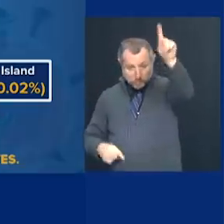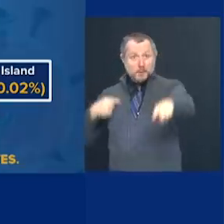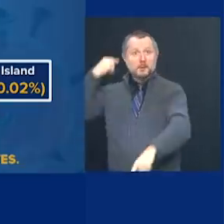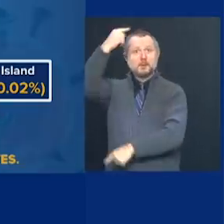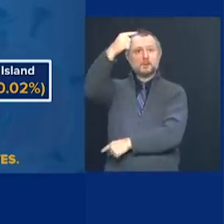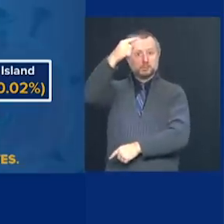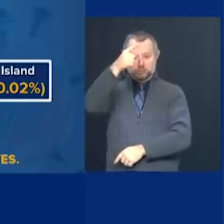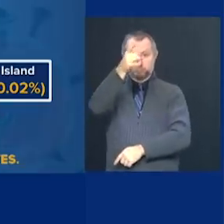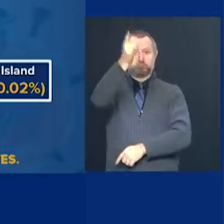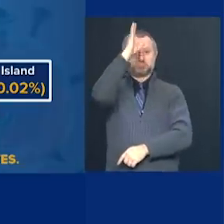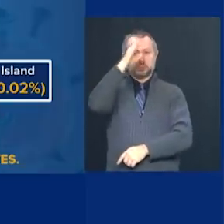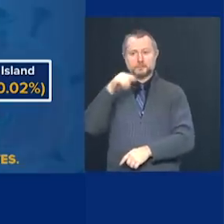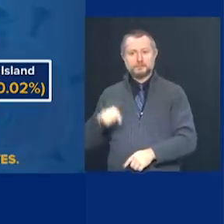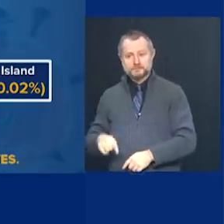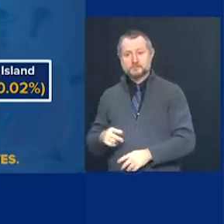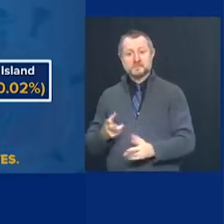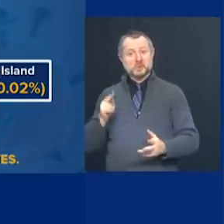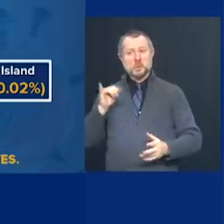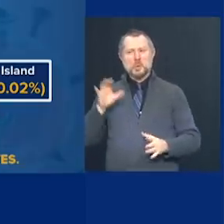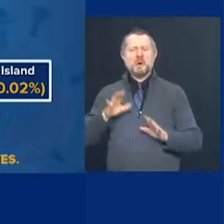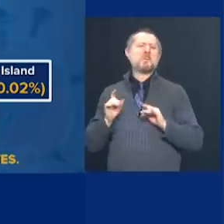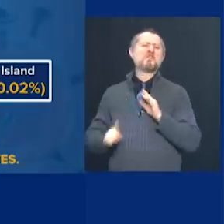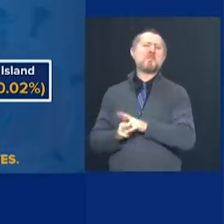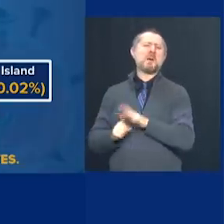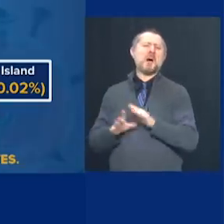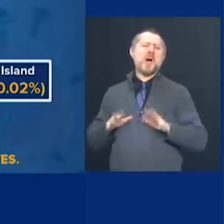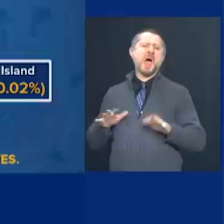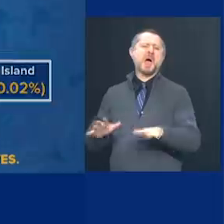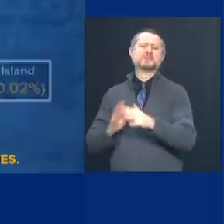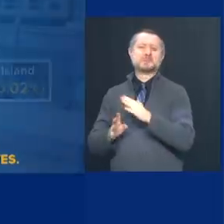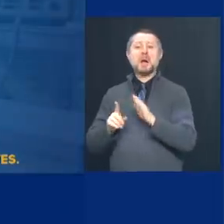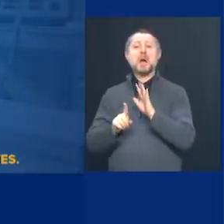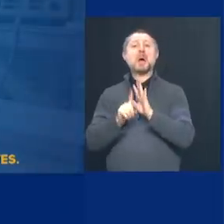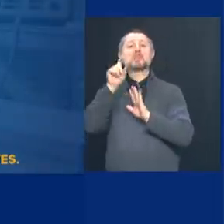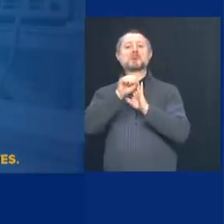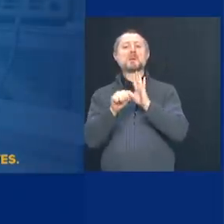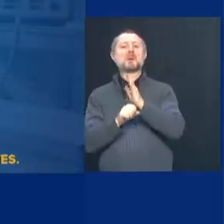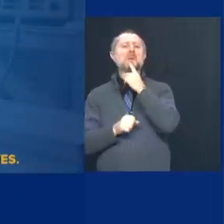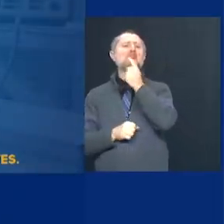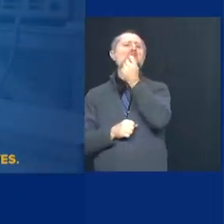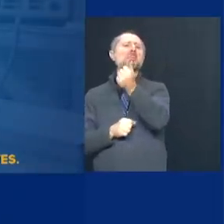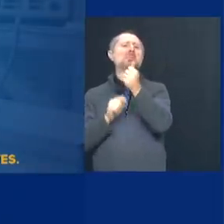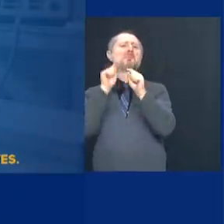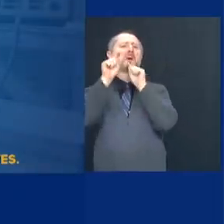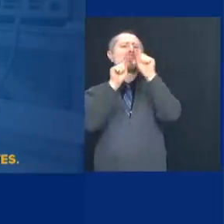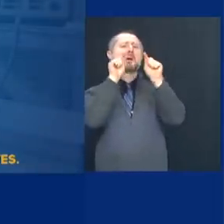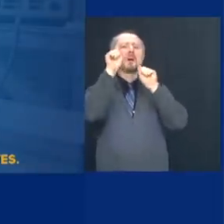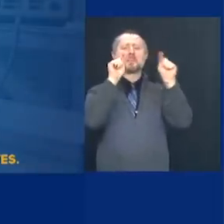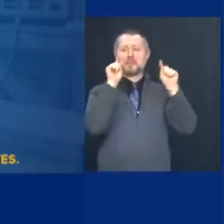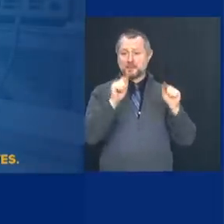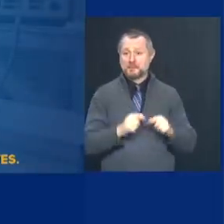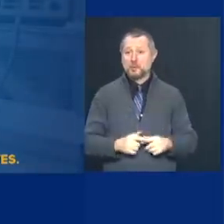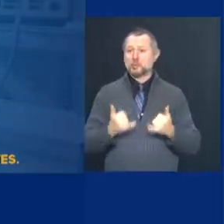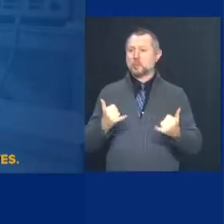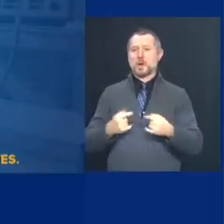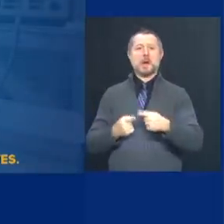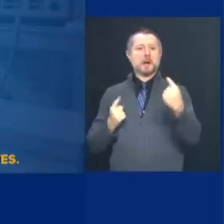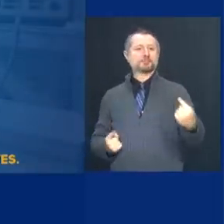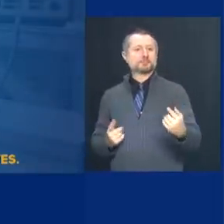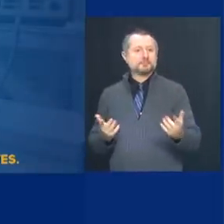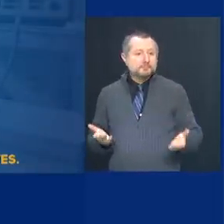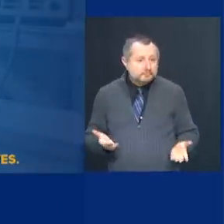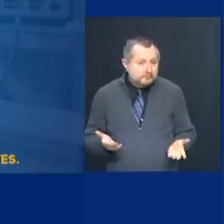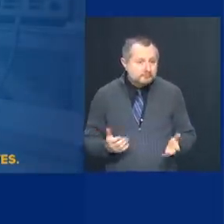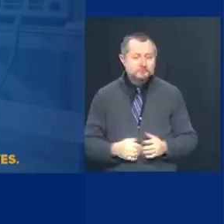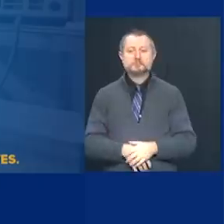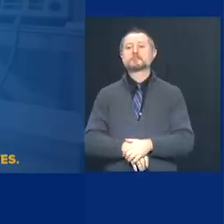situation. And upstate, the situation was much better. New York State, we've done a